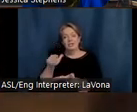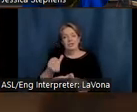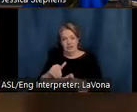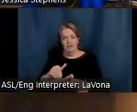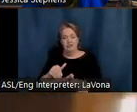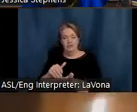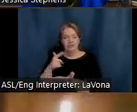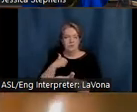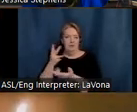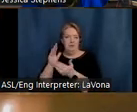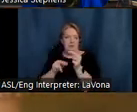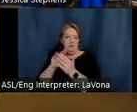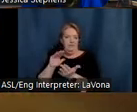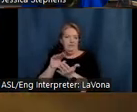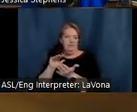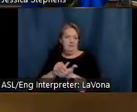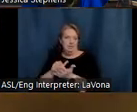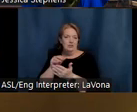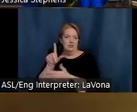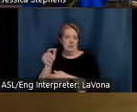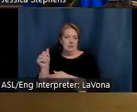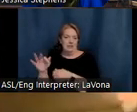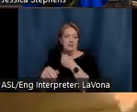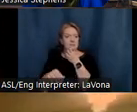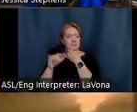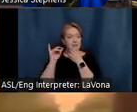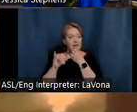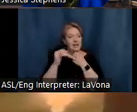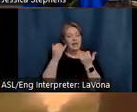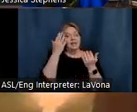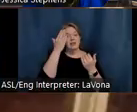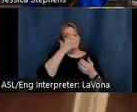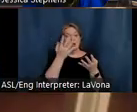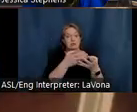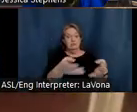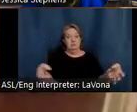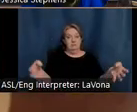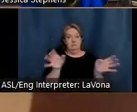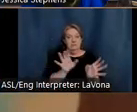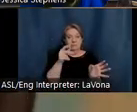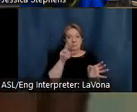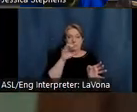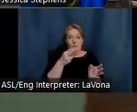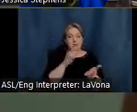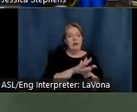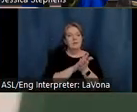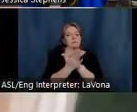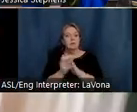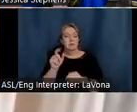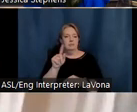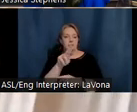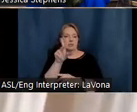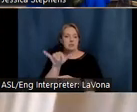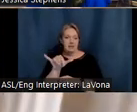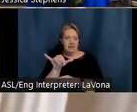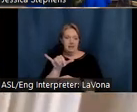Originally part of the screened in wraparound porch is the study, as you can see here. From the study, you move